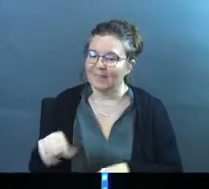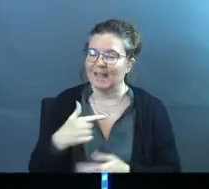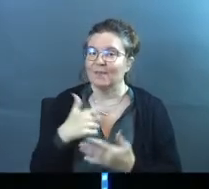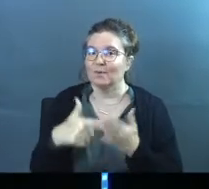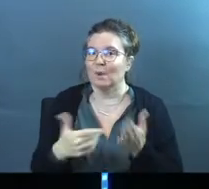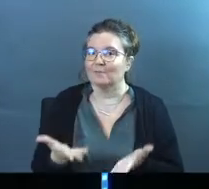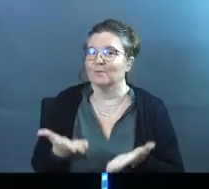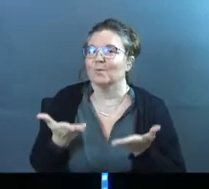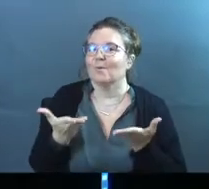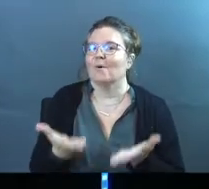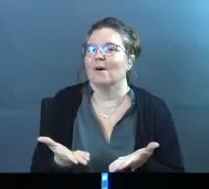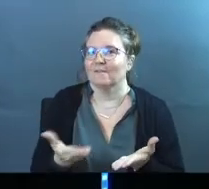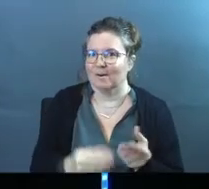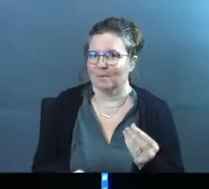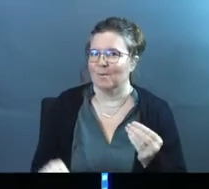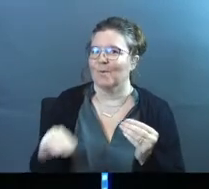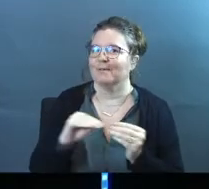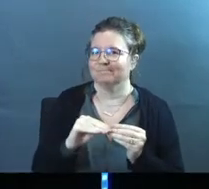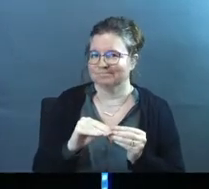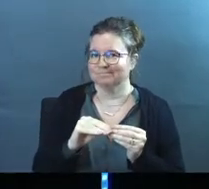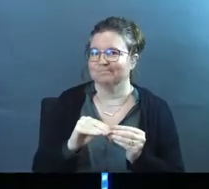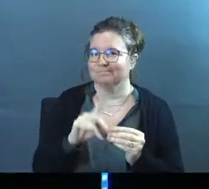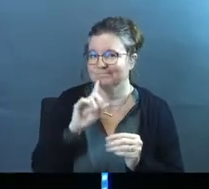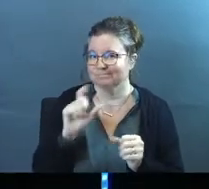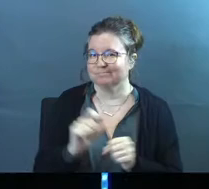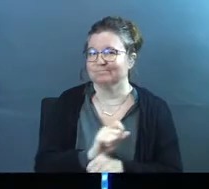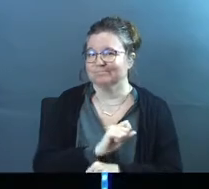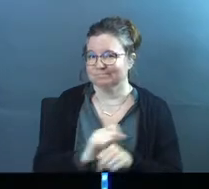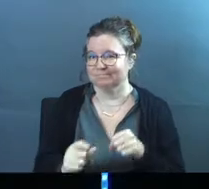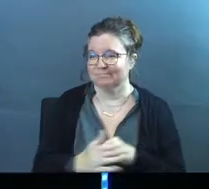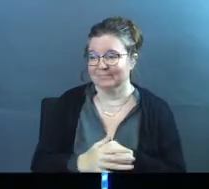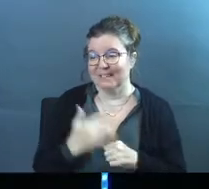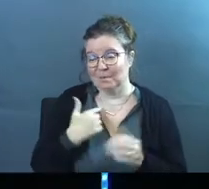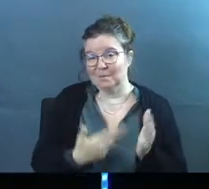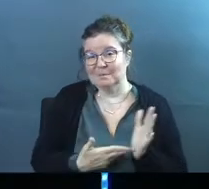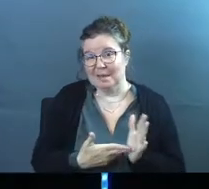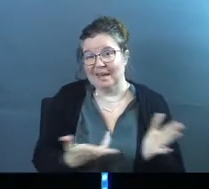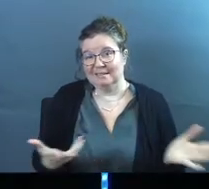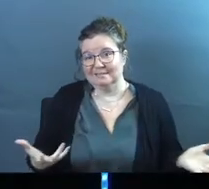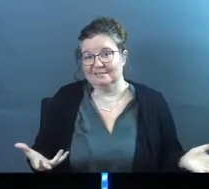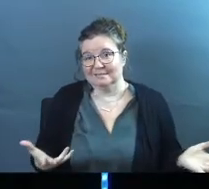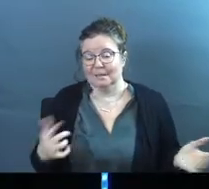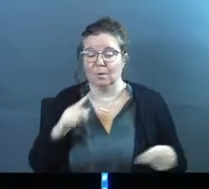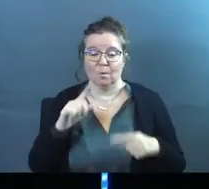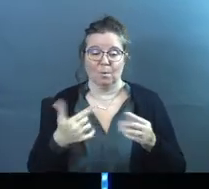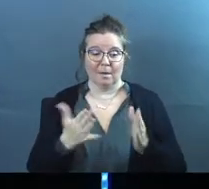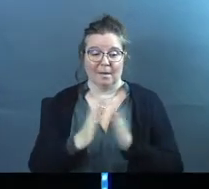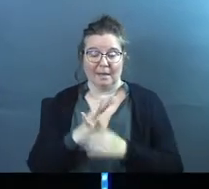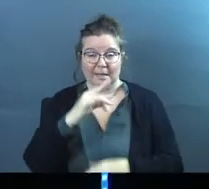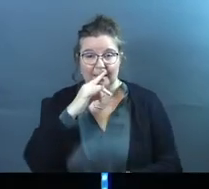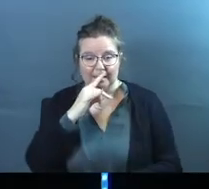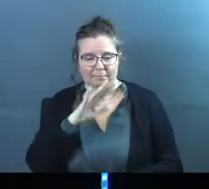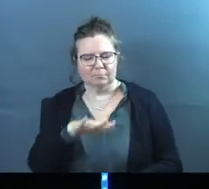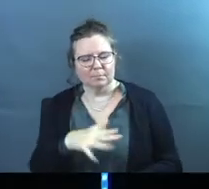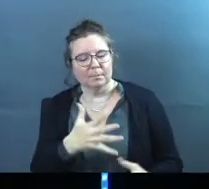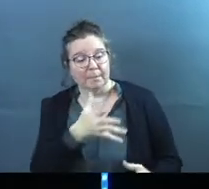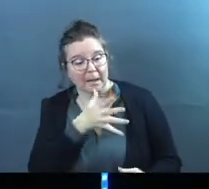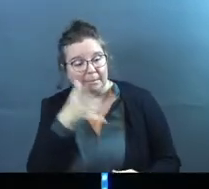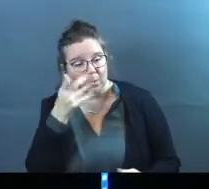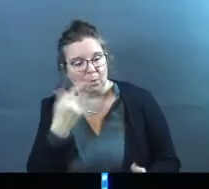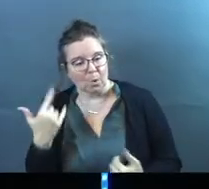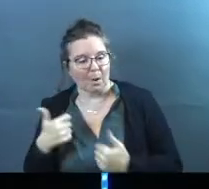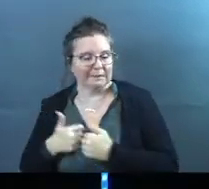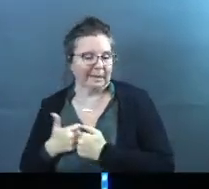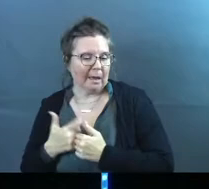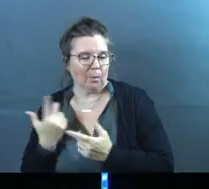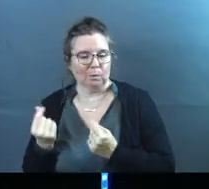love what you have to offer way more, okay? Can we just be honest? Like, when we ask our kids, we're like, hey, mom and dad are